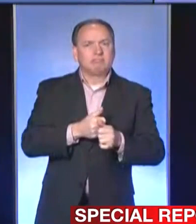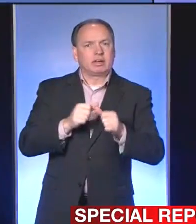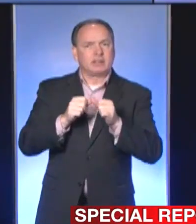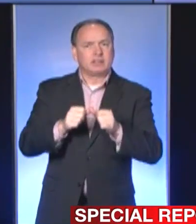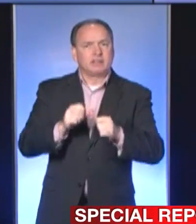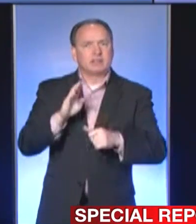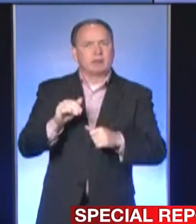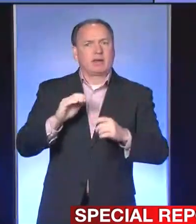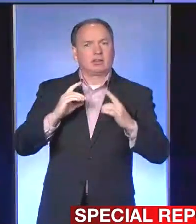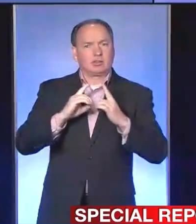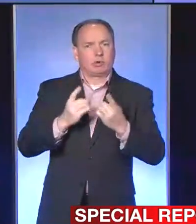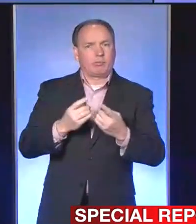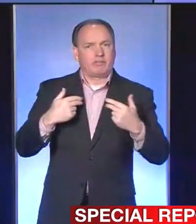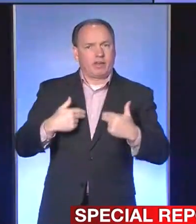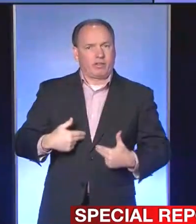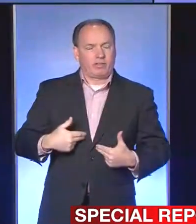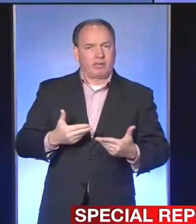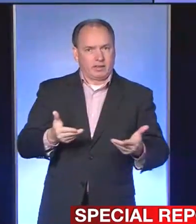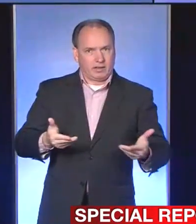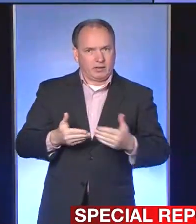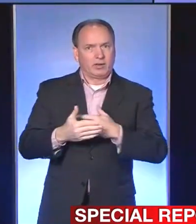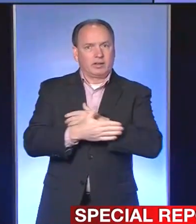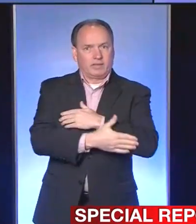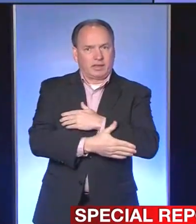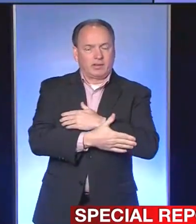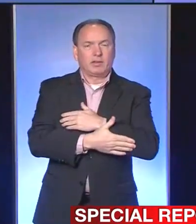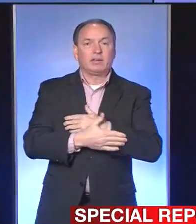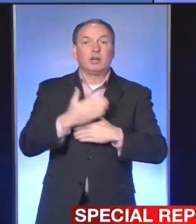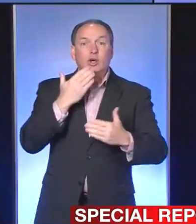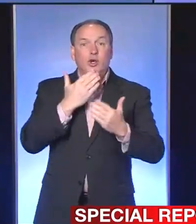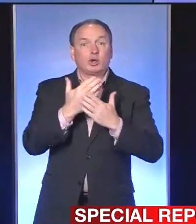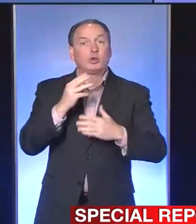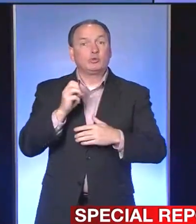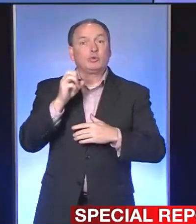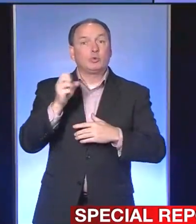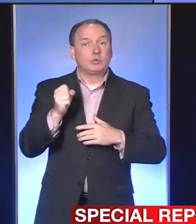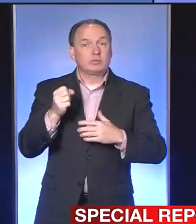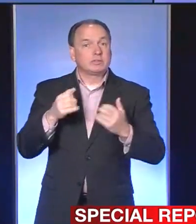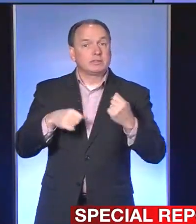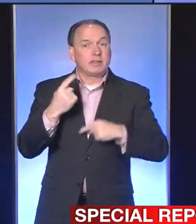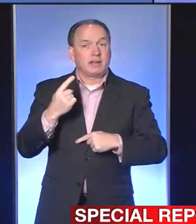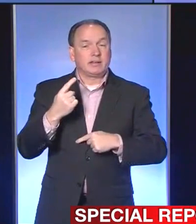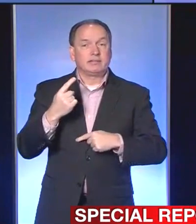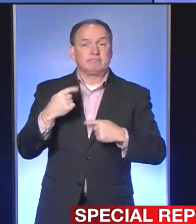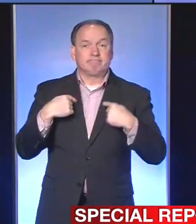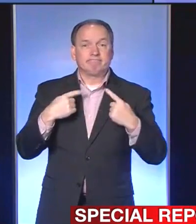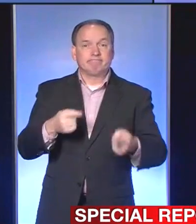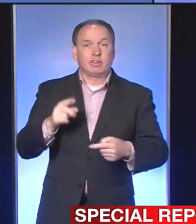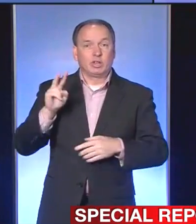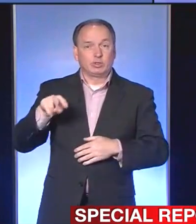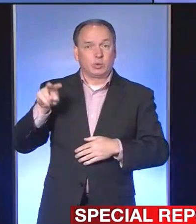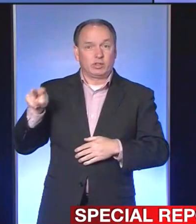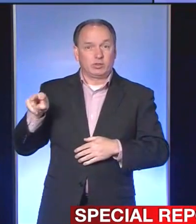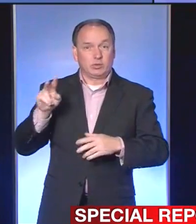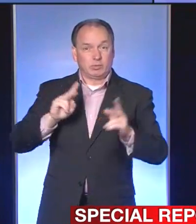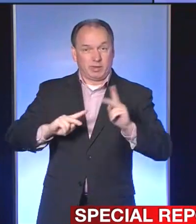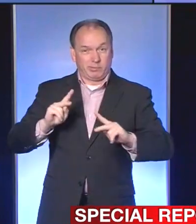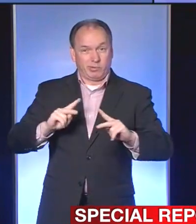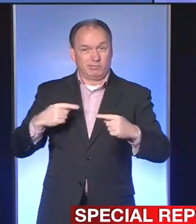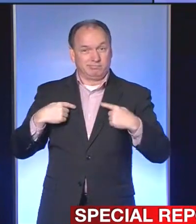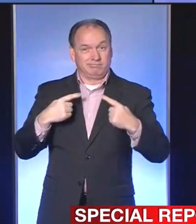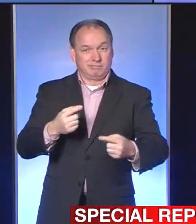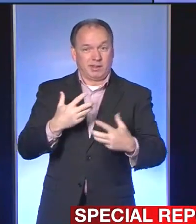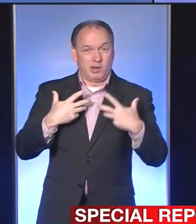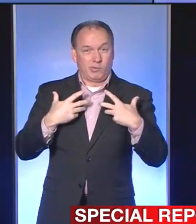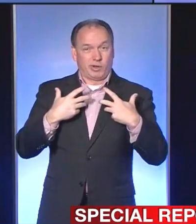Health. I have some good news. As of today, 22 individuals have recovered from their